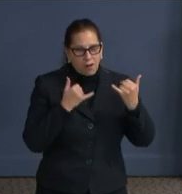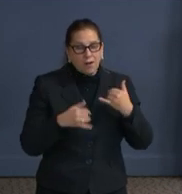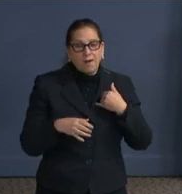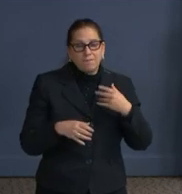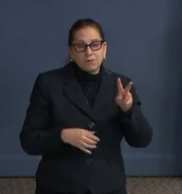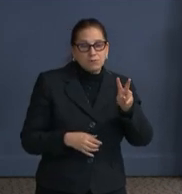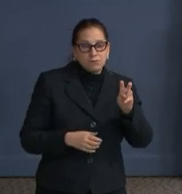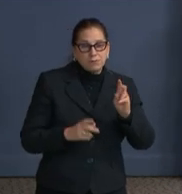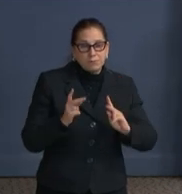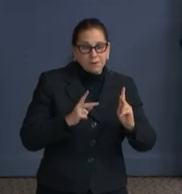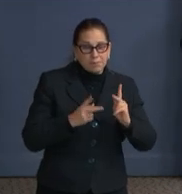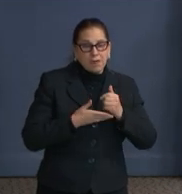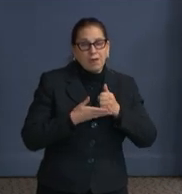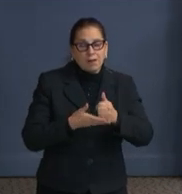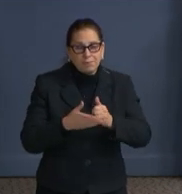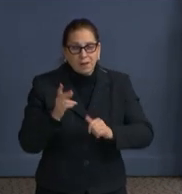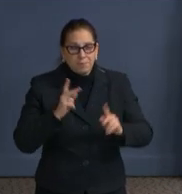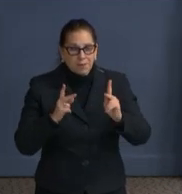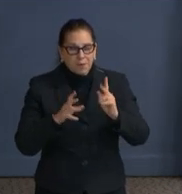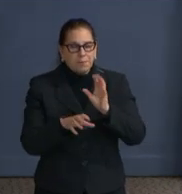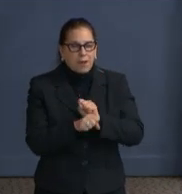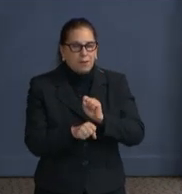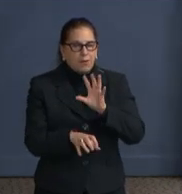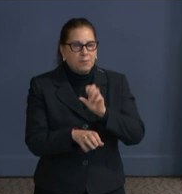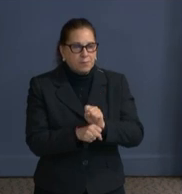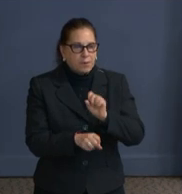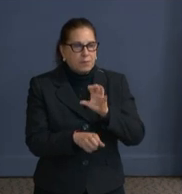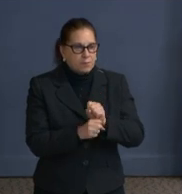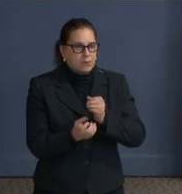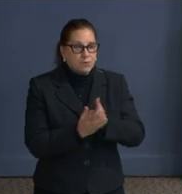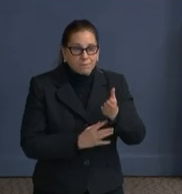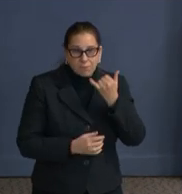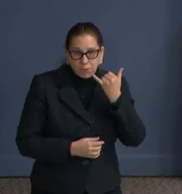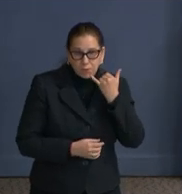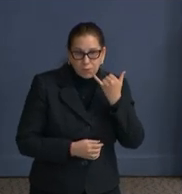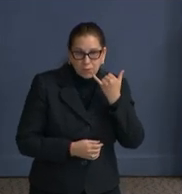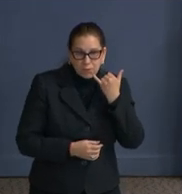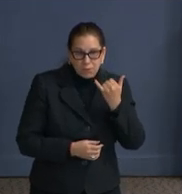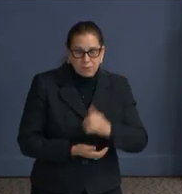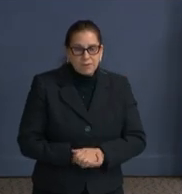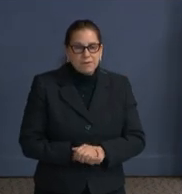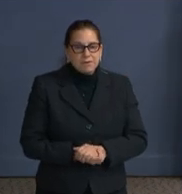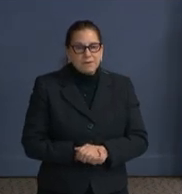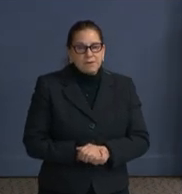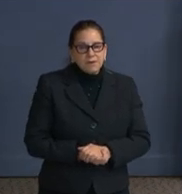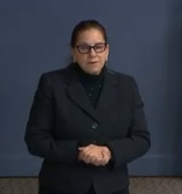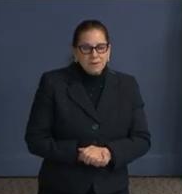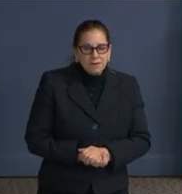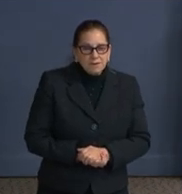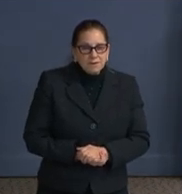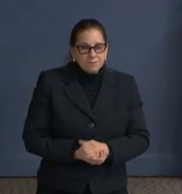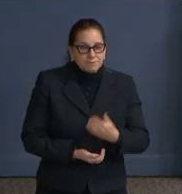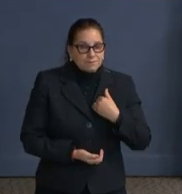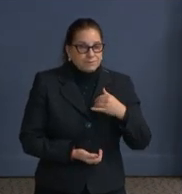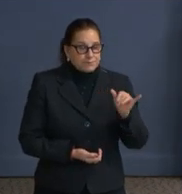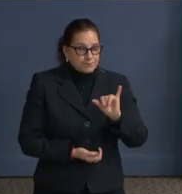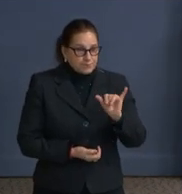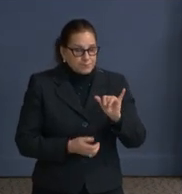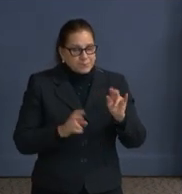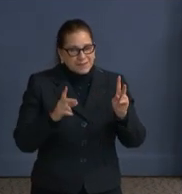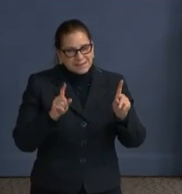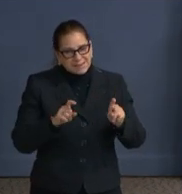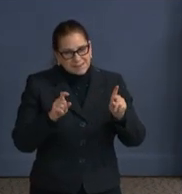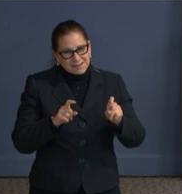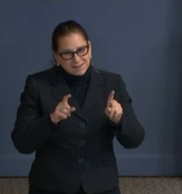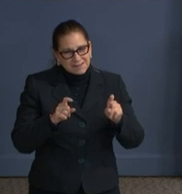book appointments who call the call line. We have also made a testing update. We